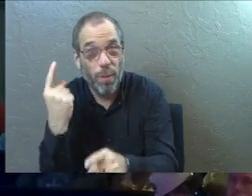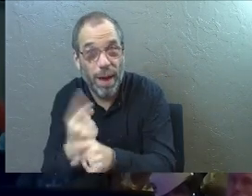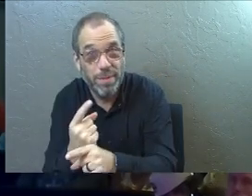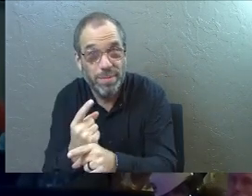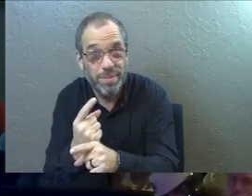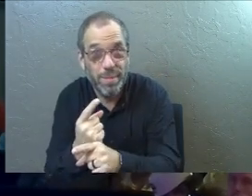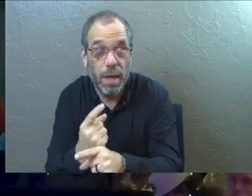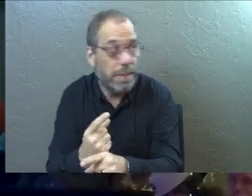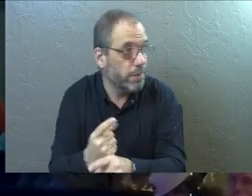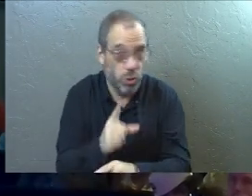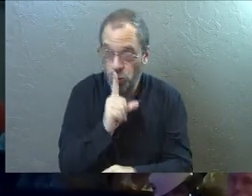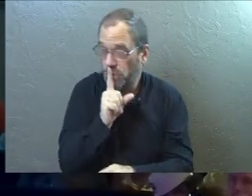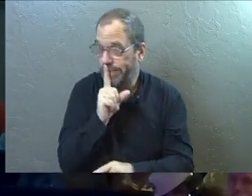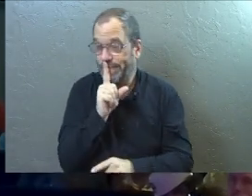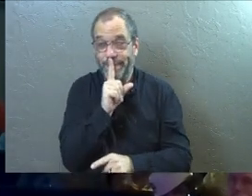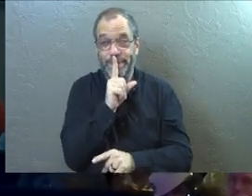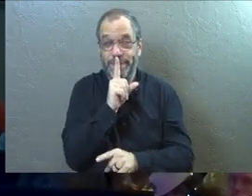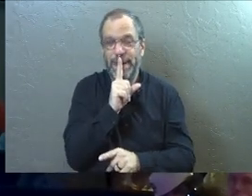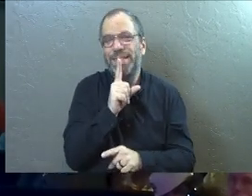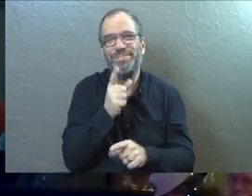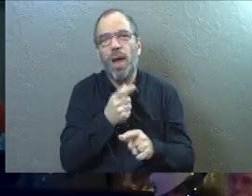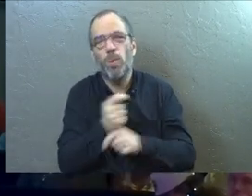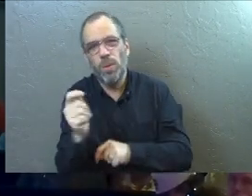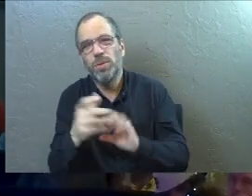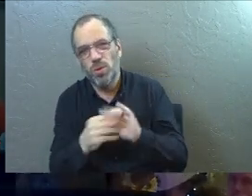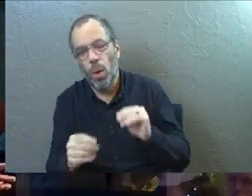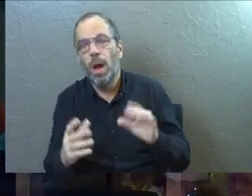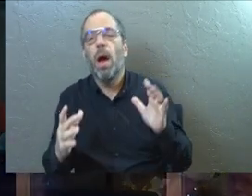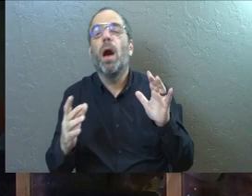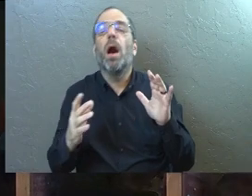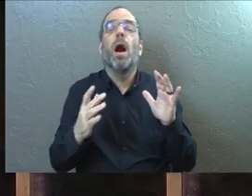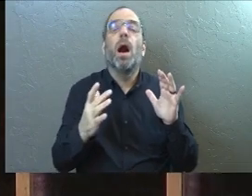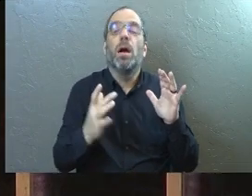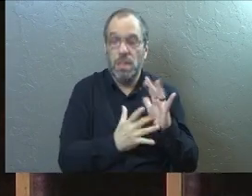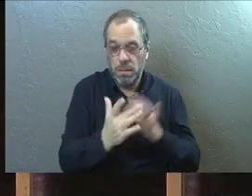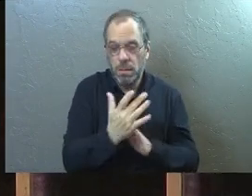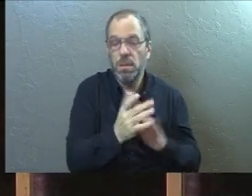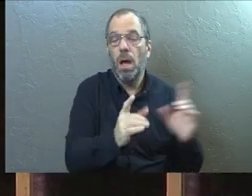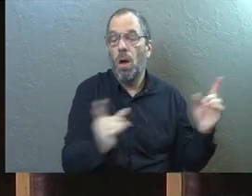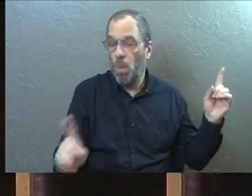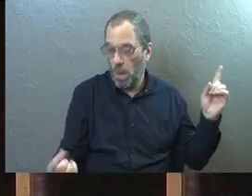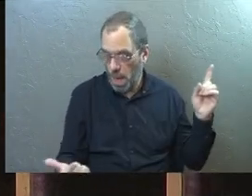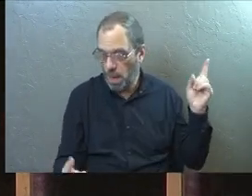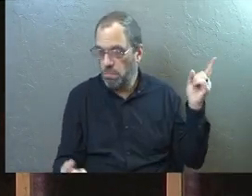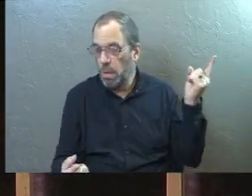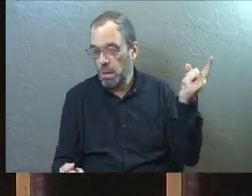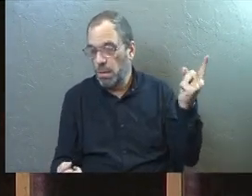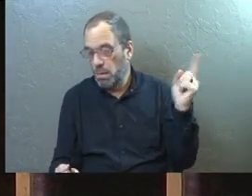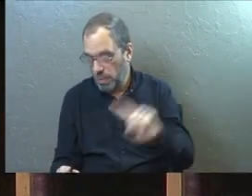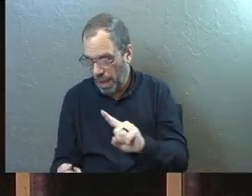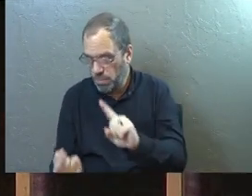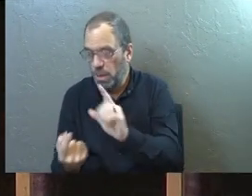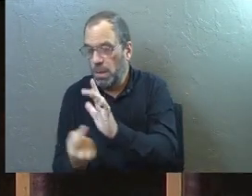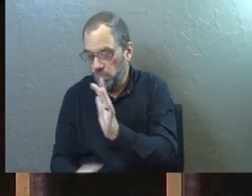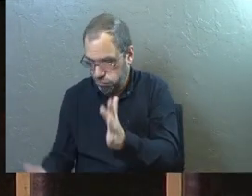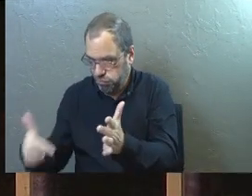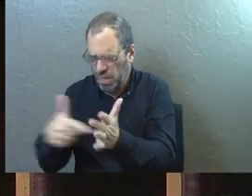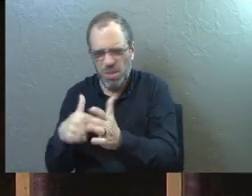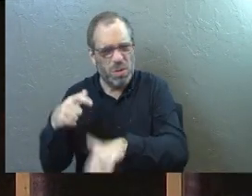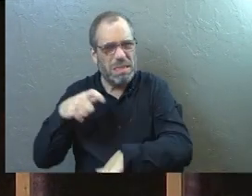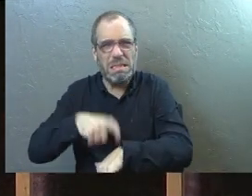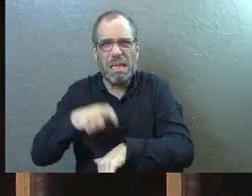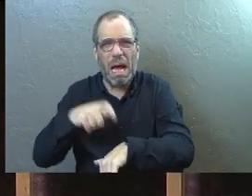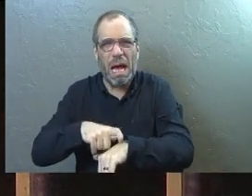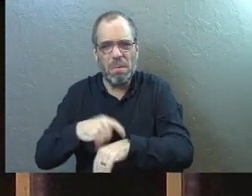not to ruin it for you, he's going to die. Jesus is going to raise him from the dead. Then Lazarus for an unknown amount of